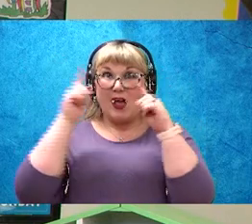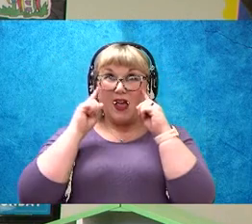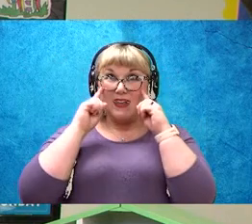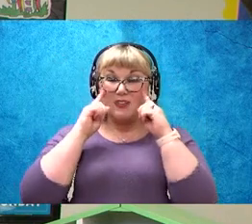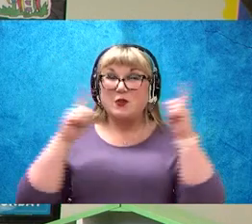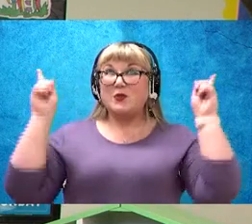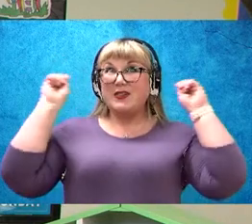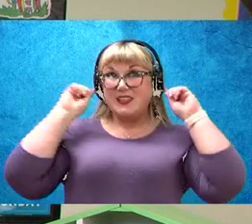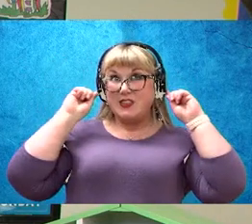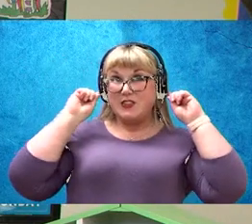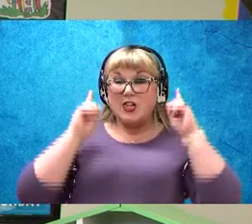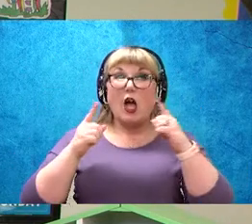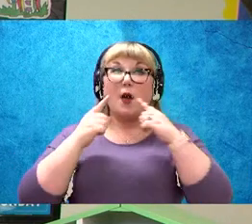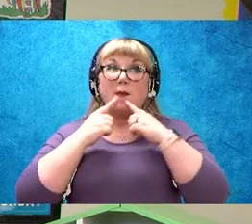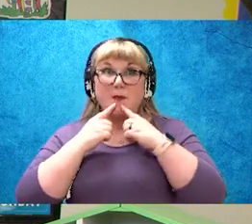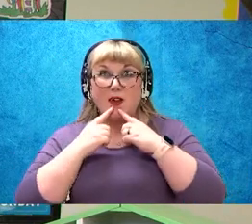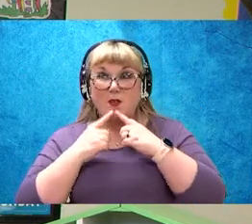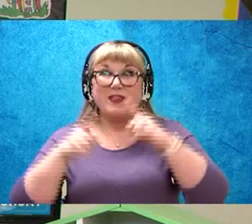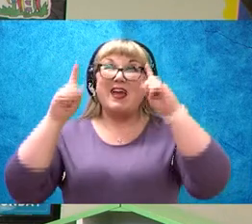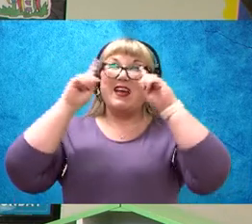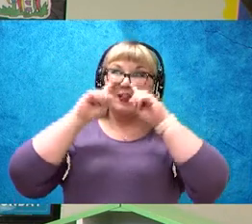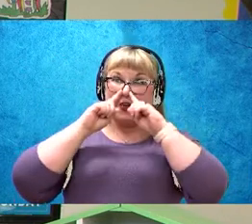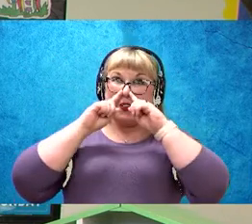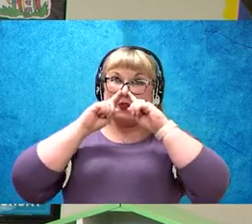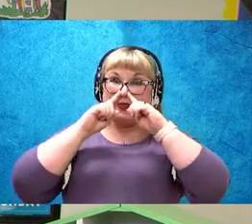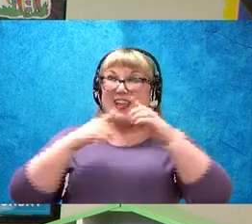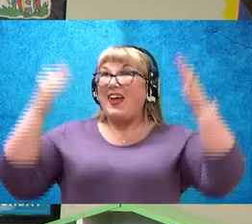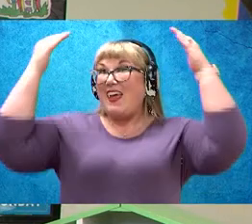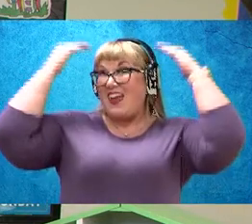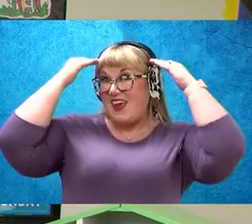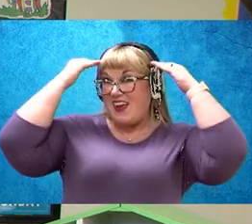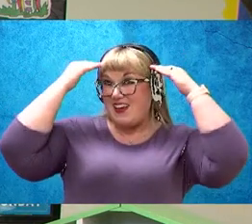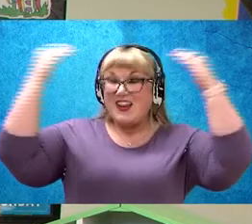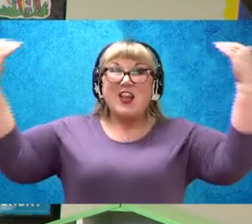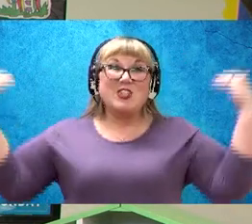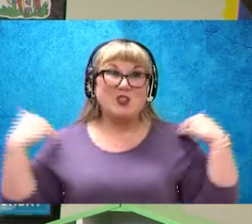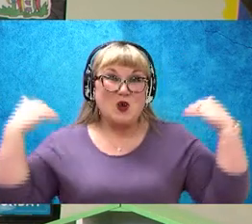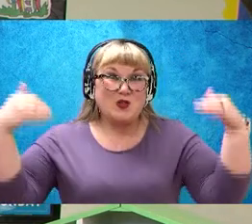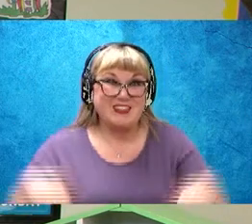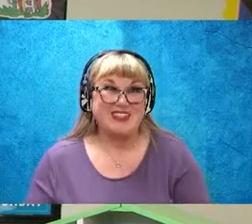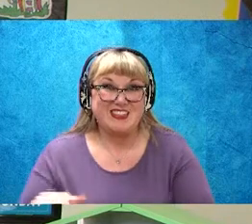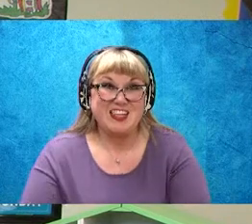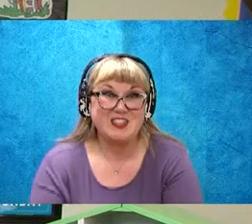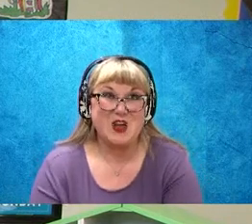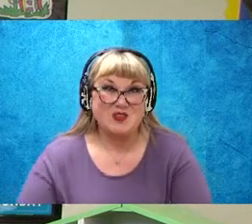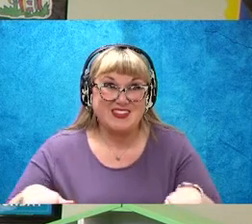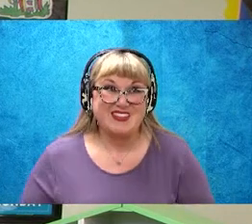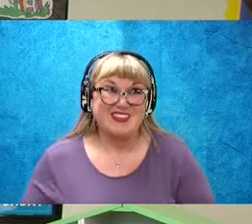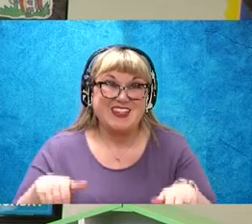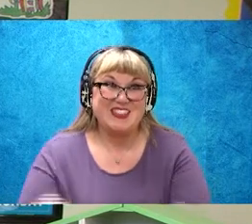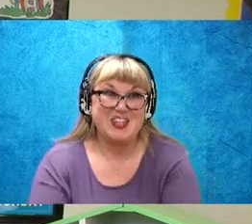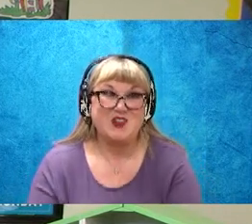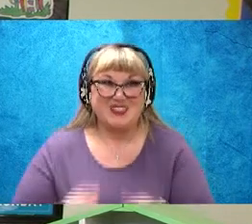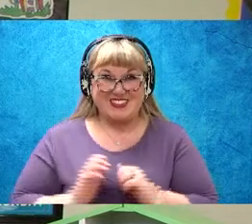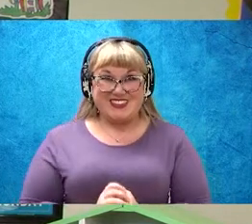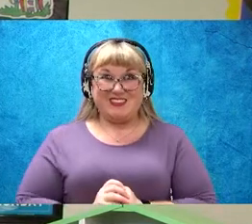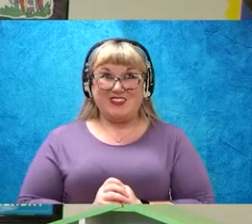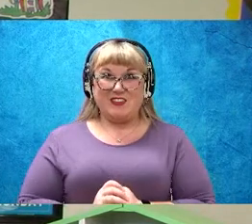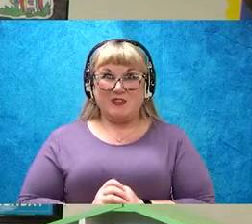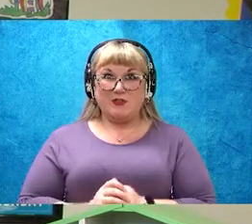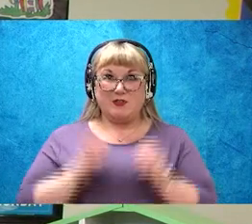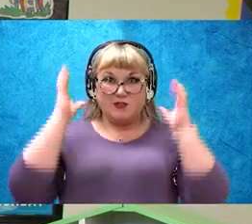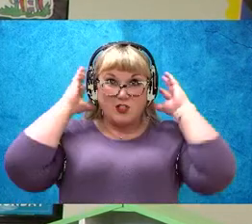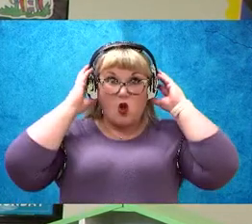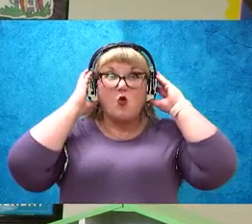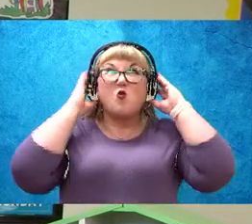eyes, two ears, a mouth, and a nose. Head, shoulders, knees, and toes. Knees and toes. All right.